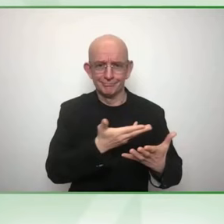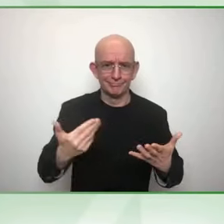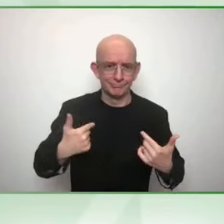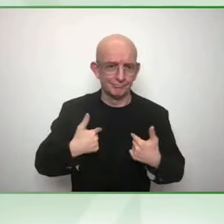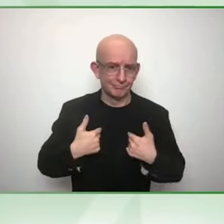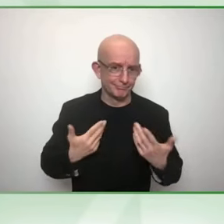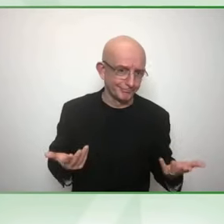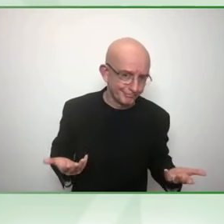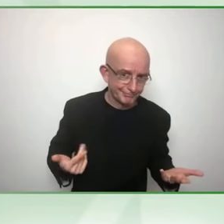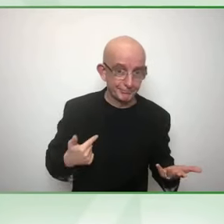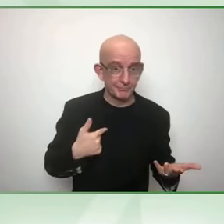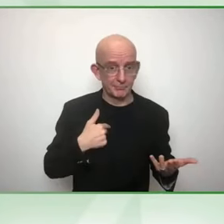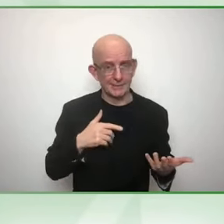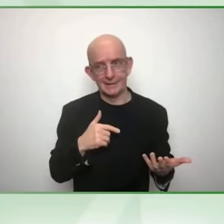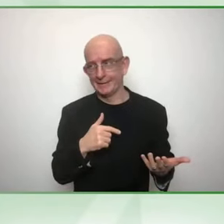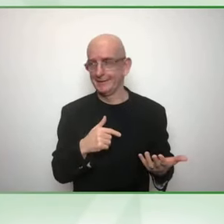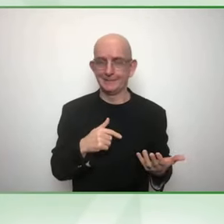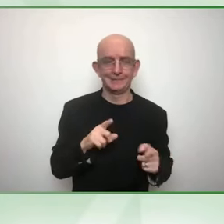20 years ago.